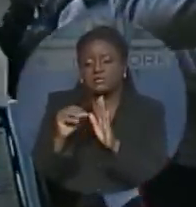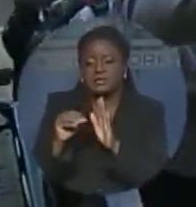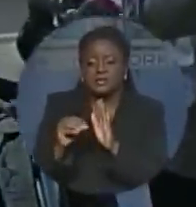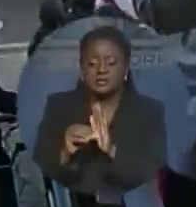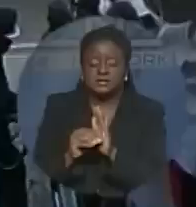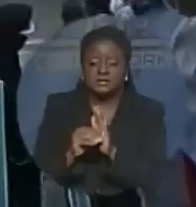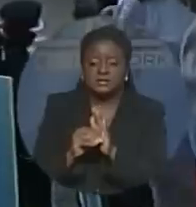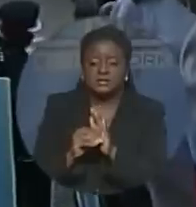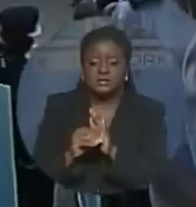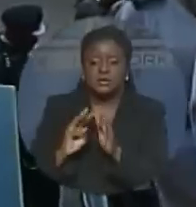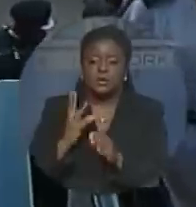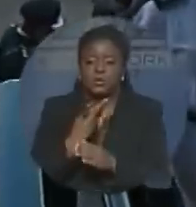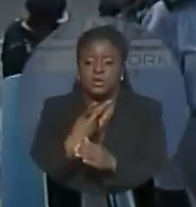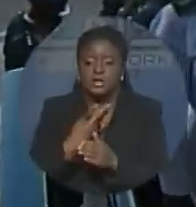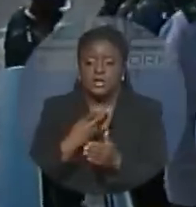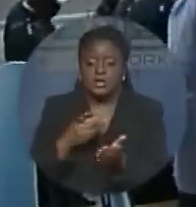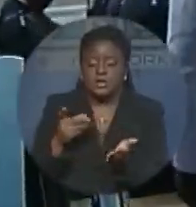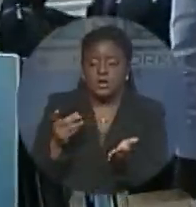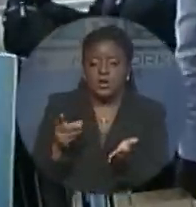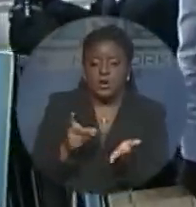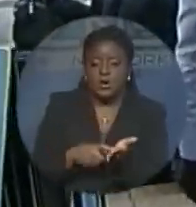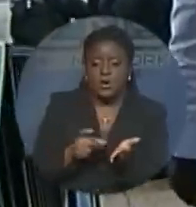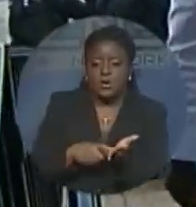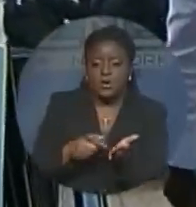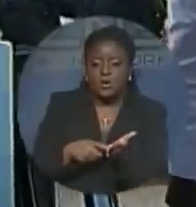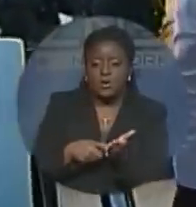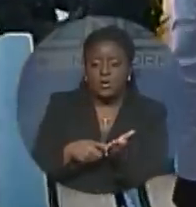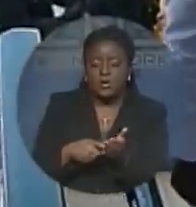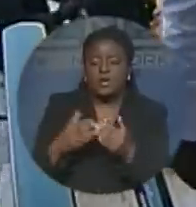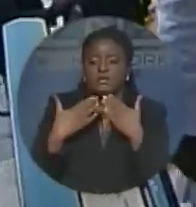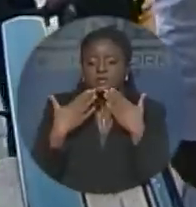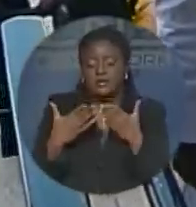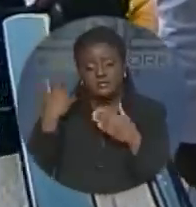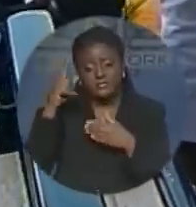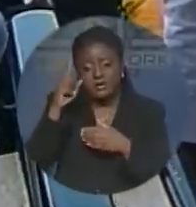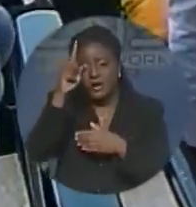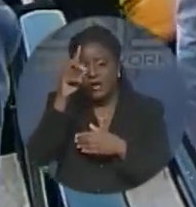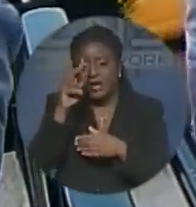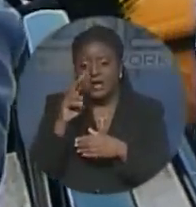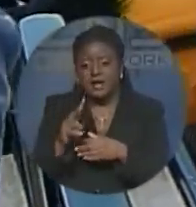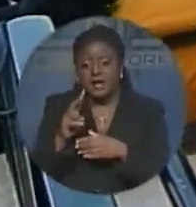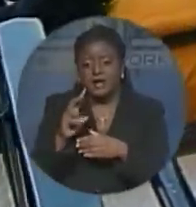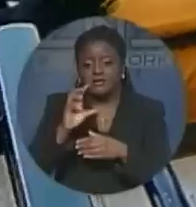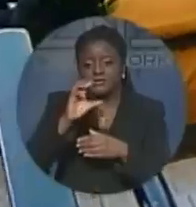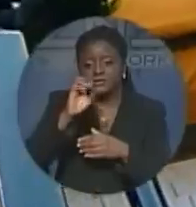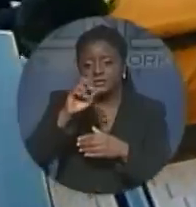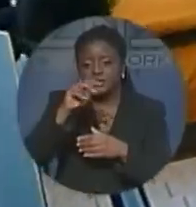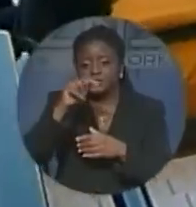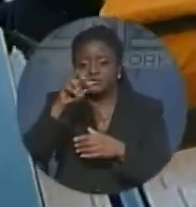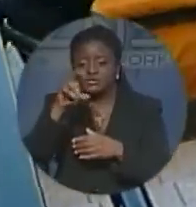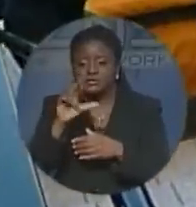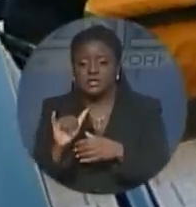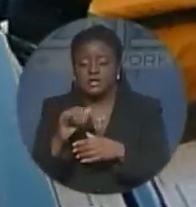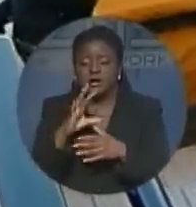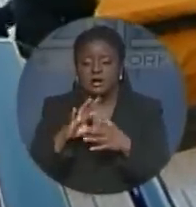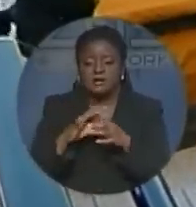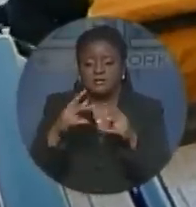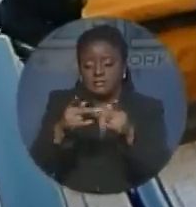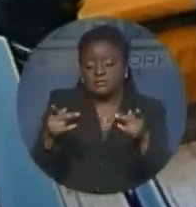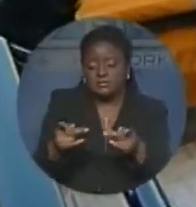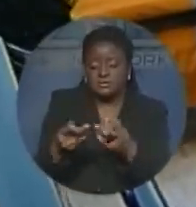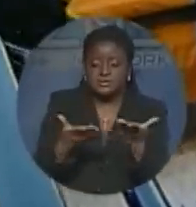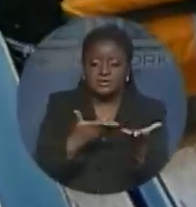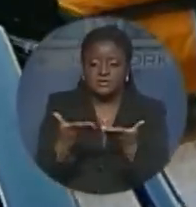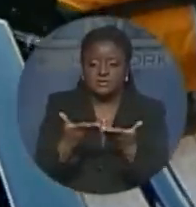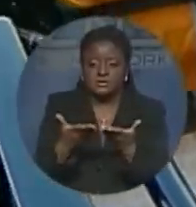great debt of gratitude to him for half a century of public service. Meantime, Sir Clifford was also a member of the